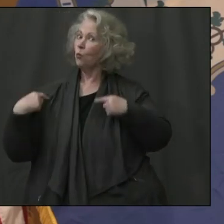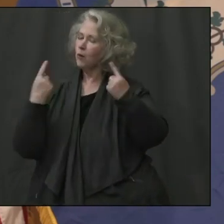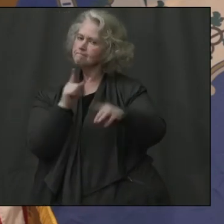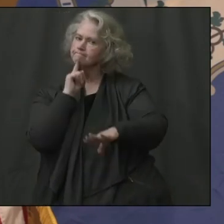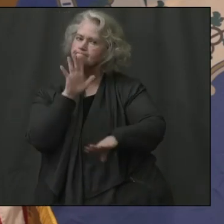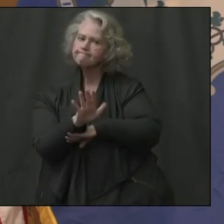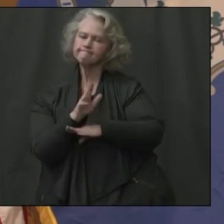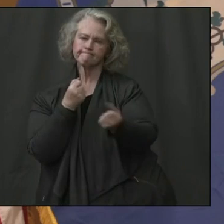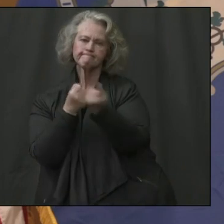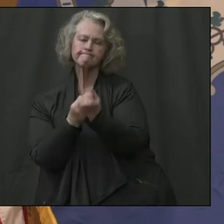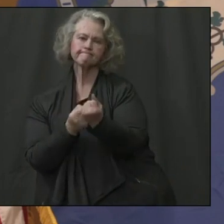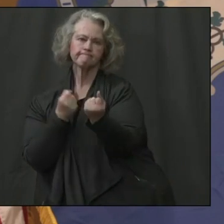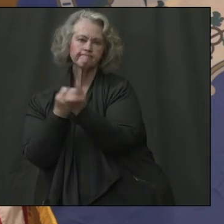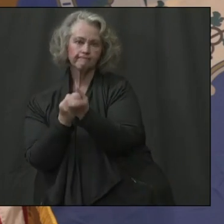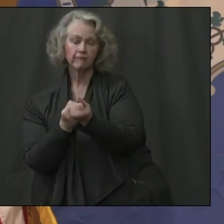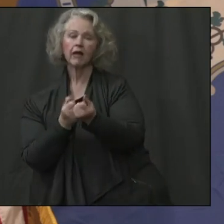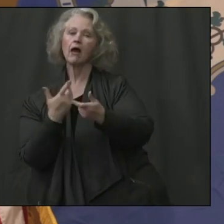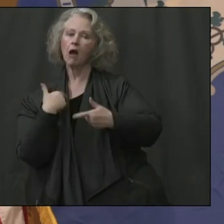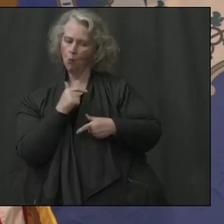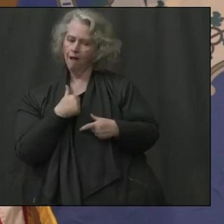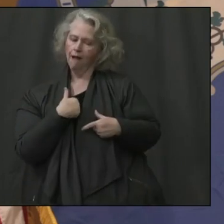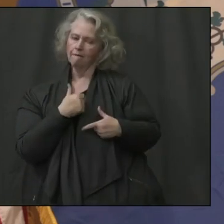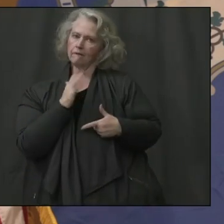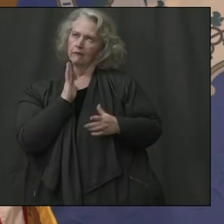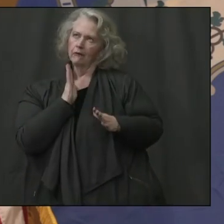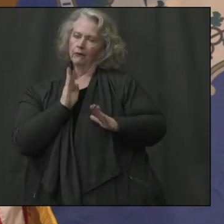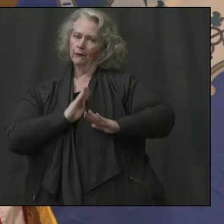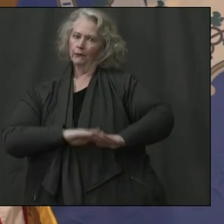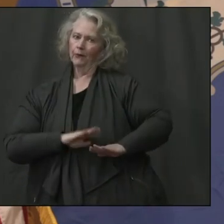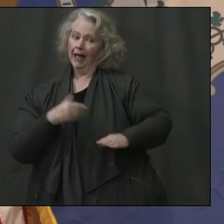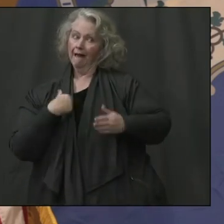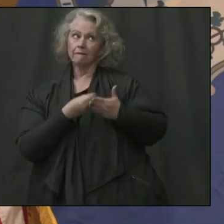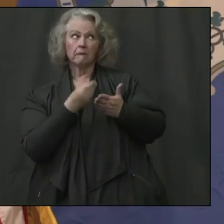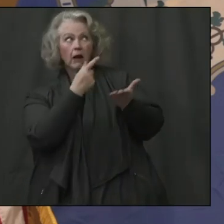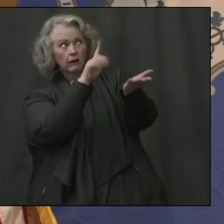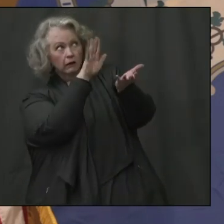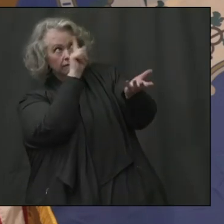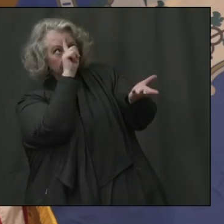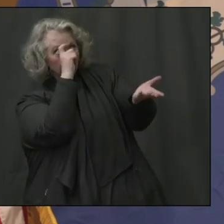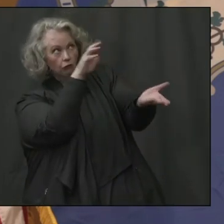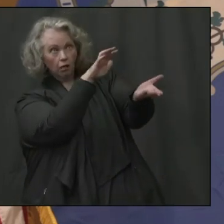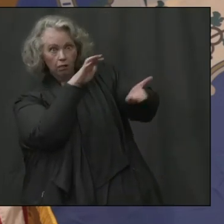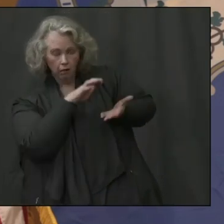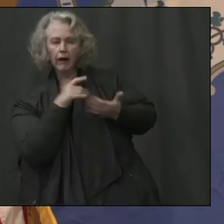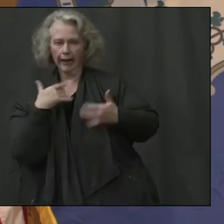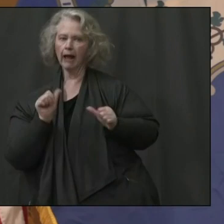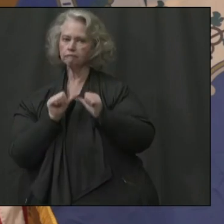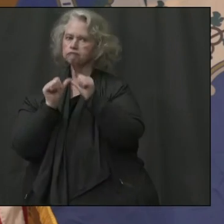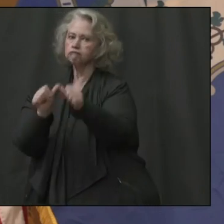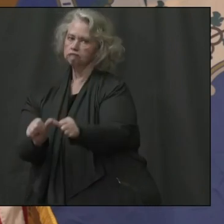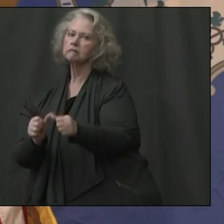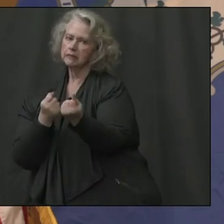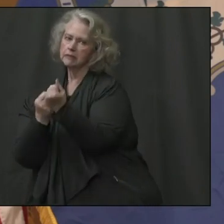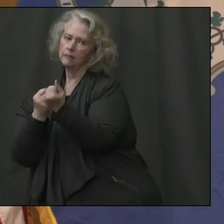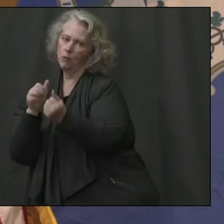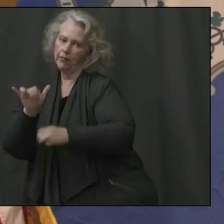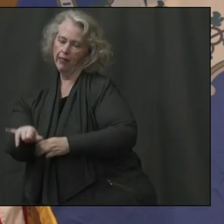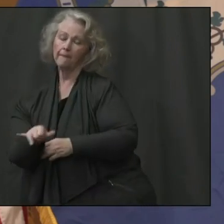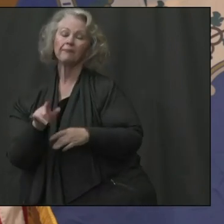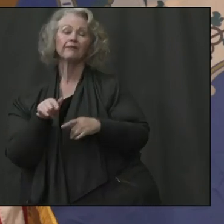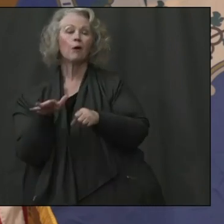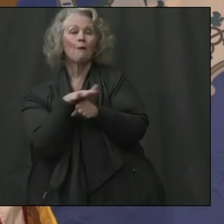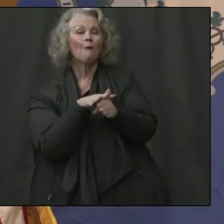and we have the resources to support that, thankfully, due to the federal stimulus bill. To the local municipality, there are